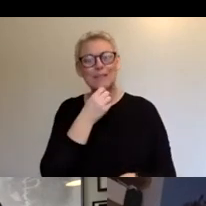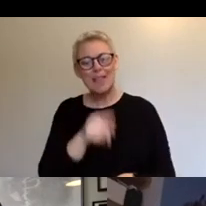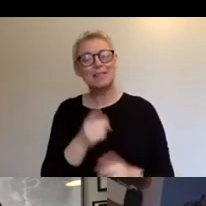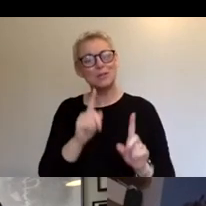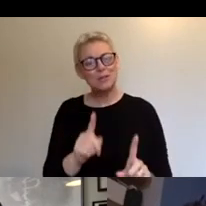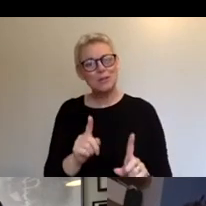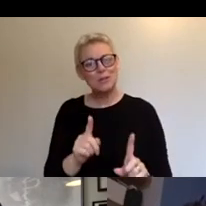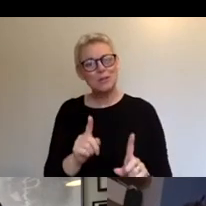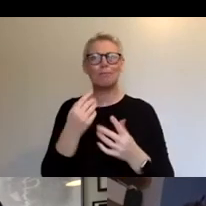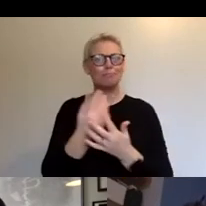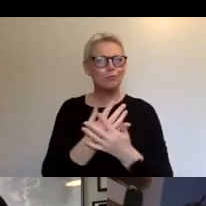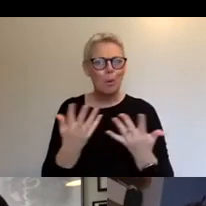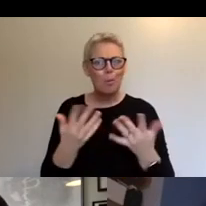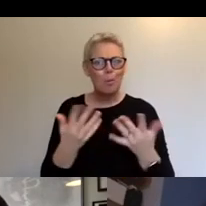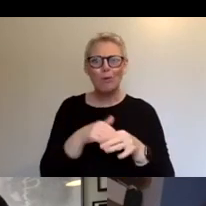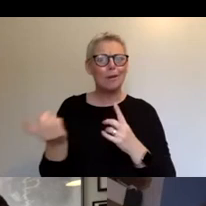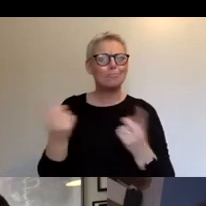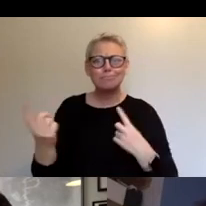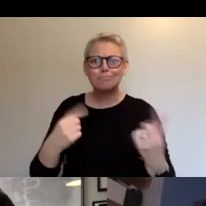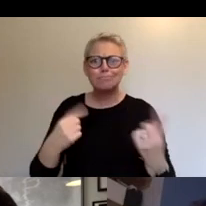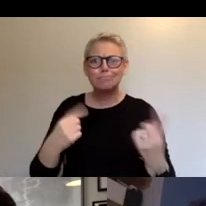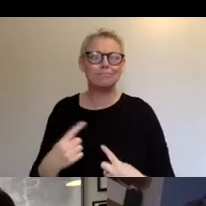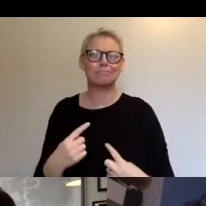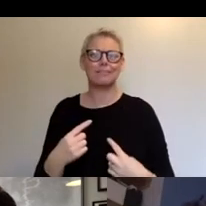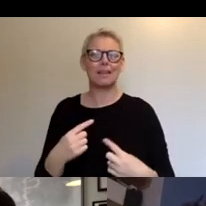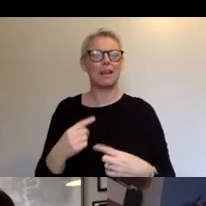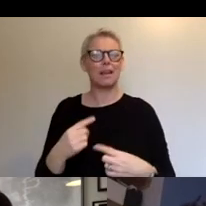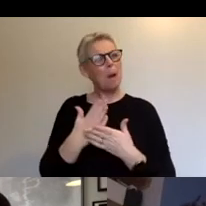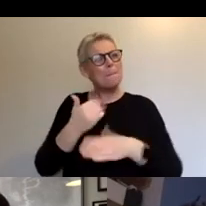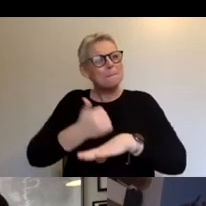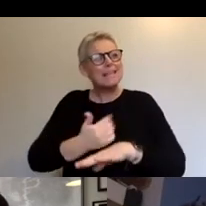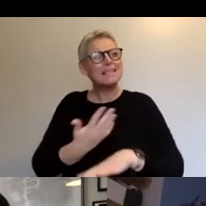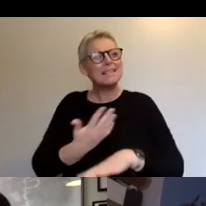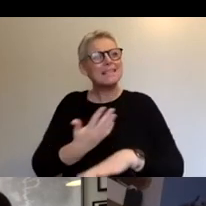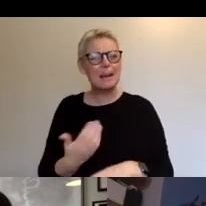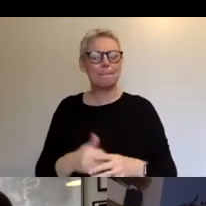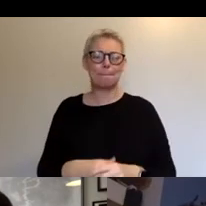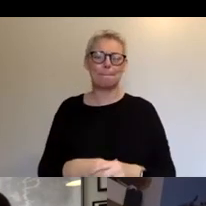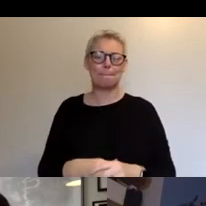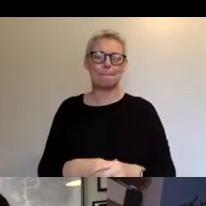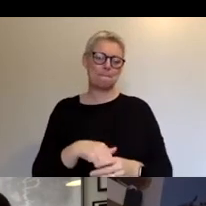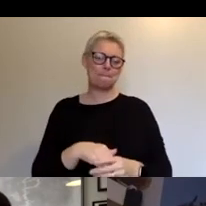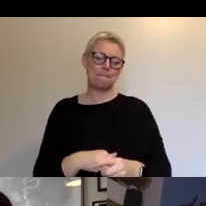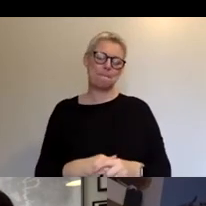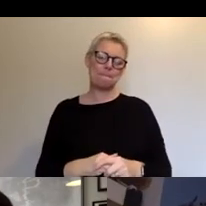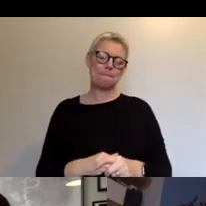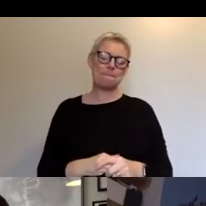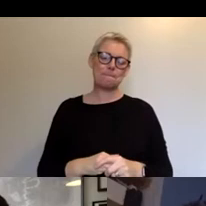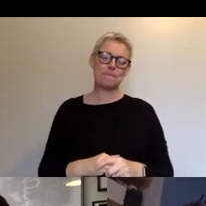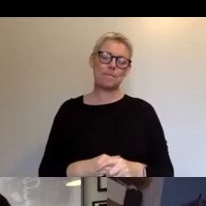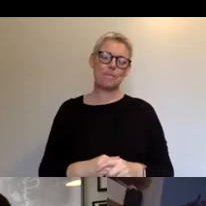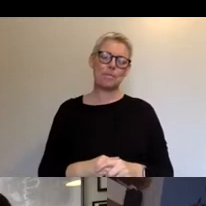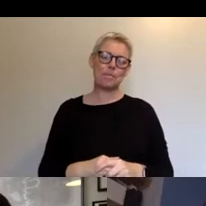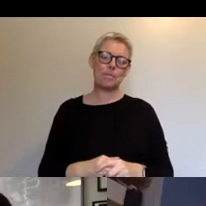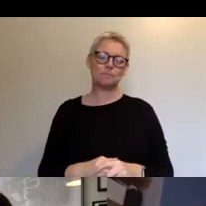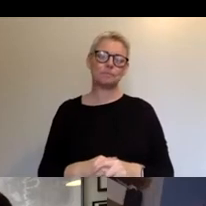in a really kind of basic way. I'm just looking at my notes here. I think the other thing